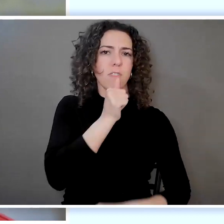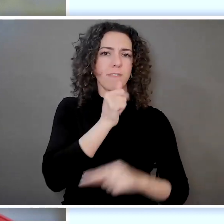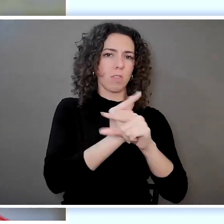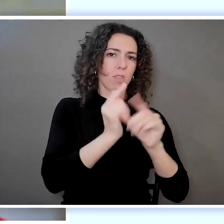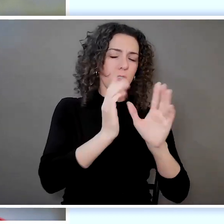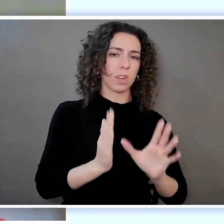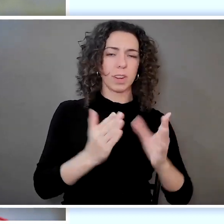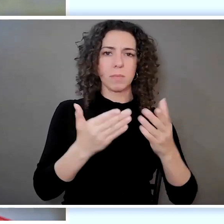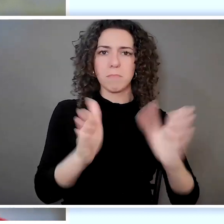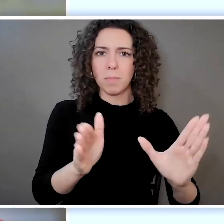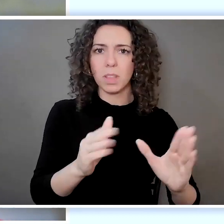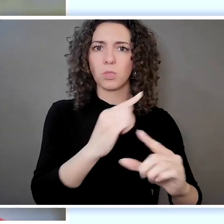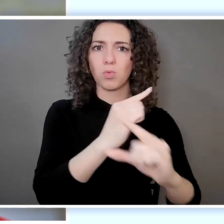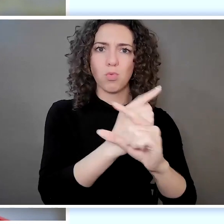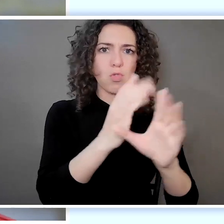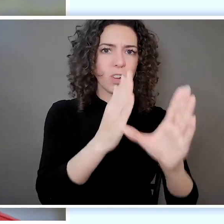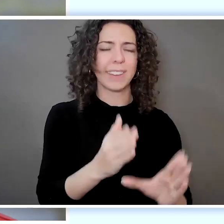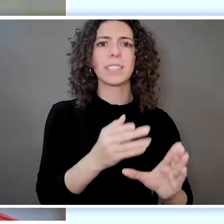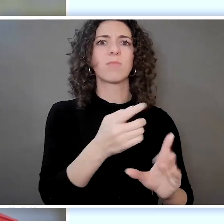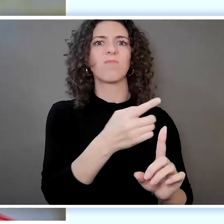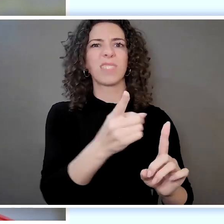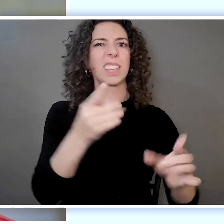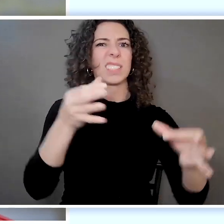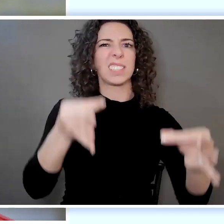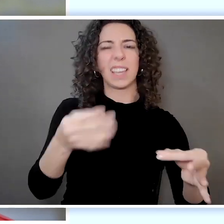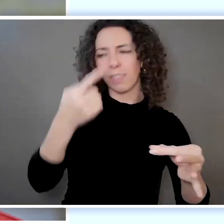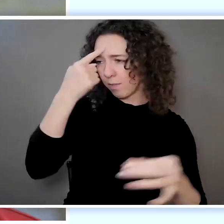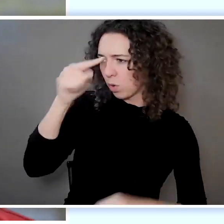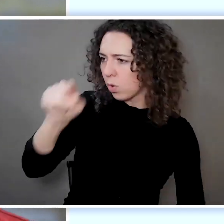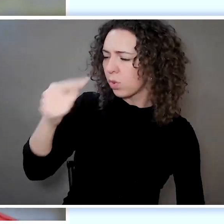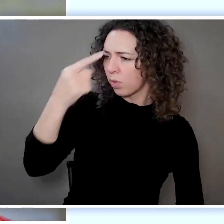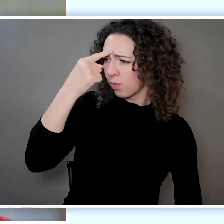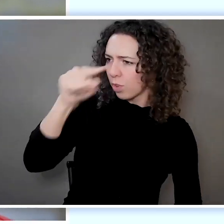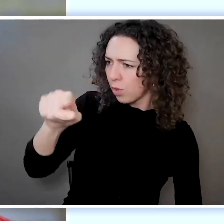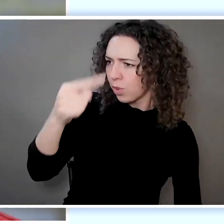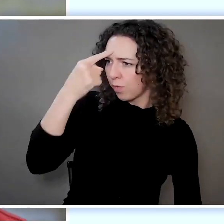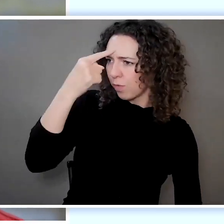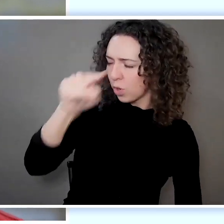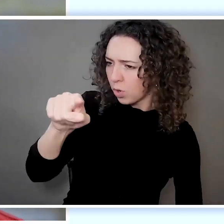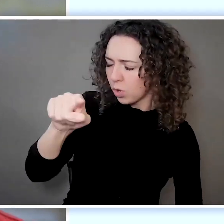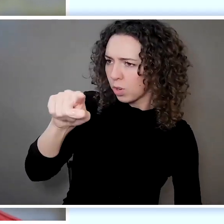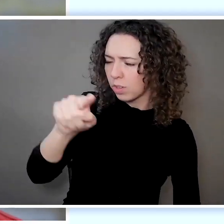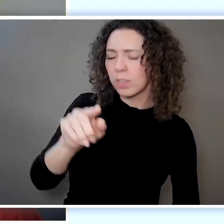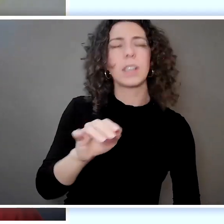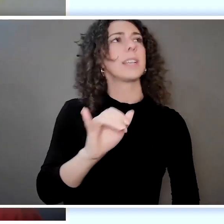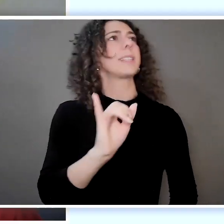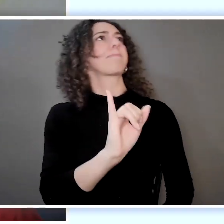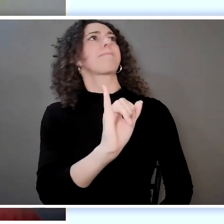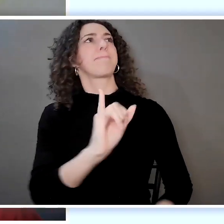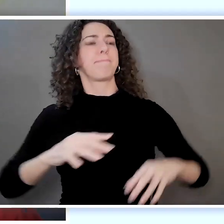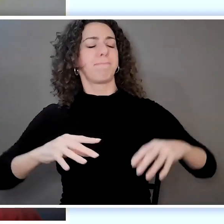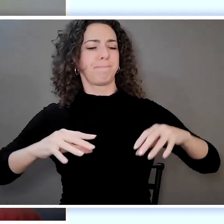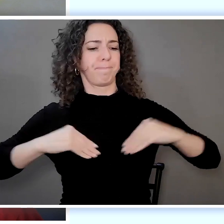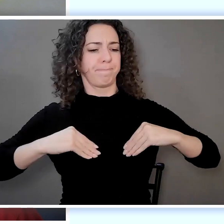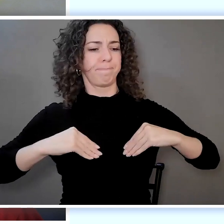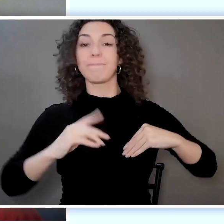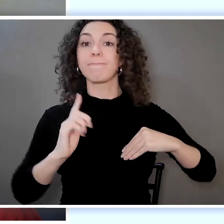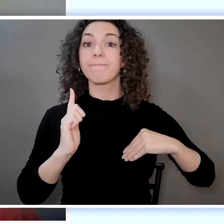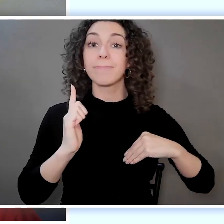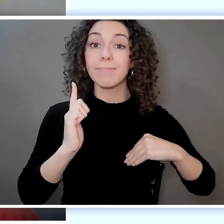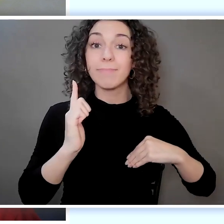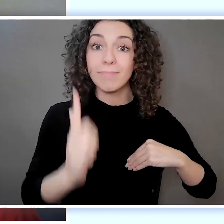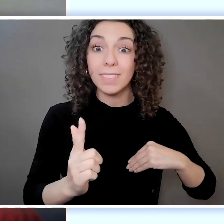or public, was making all my decisions for me. I heard about